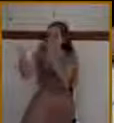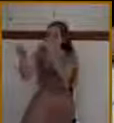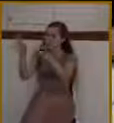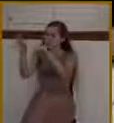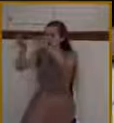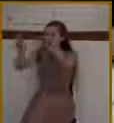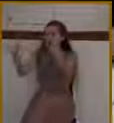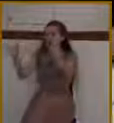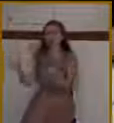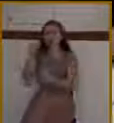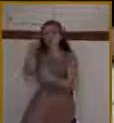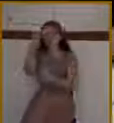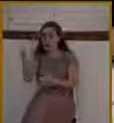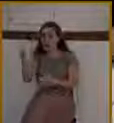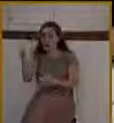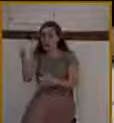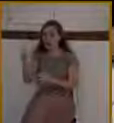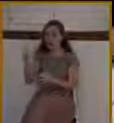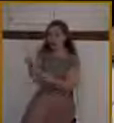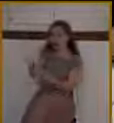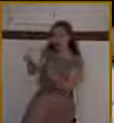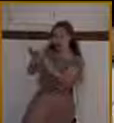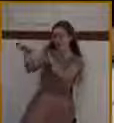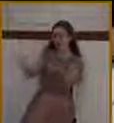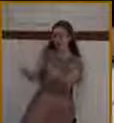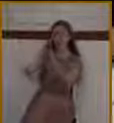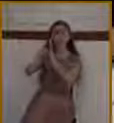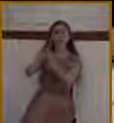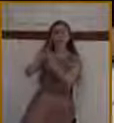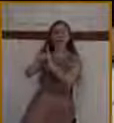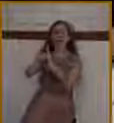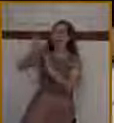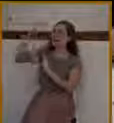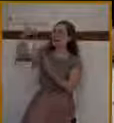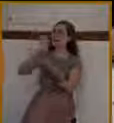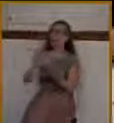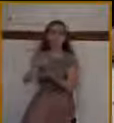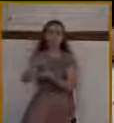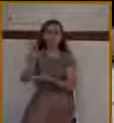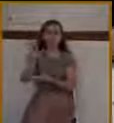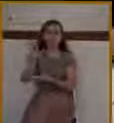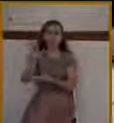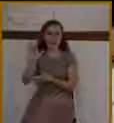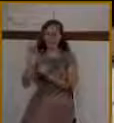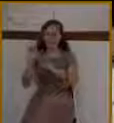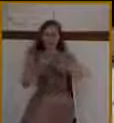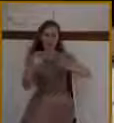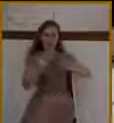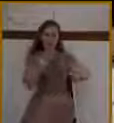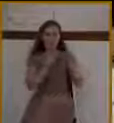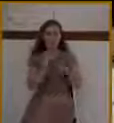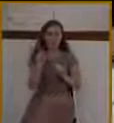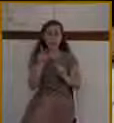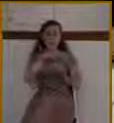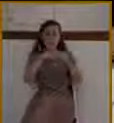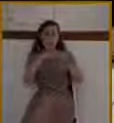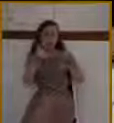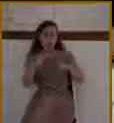glory of God. It reminded them that when the Jews were in the wilderness, and they were living in tents,